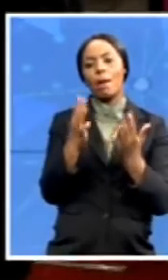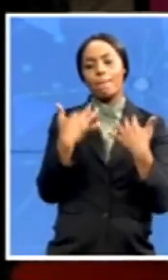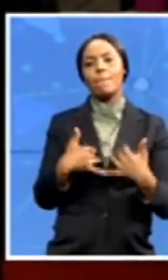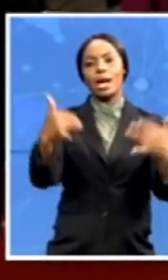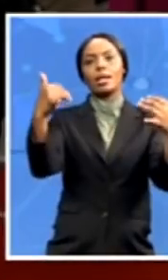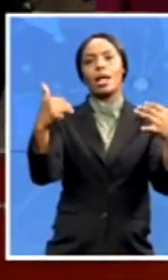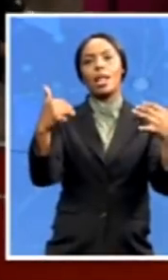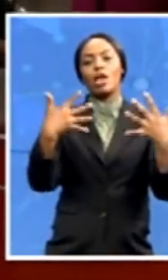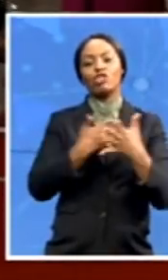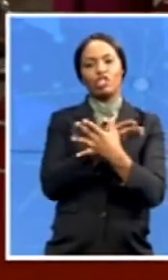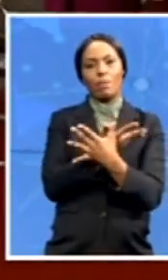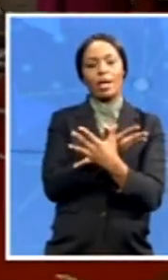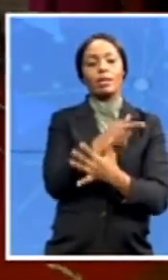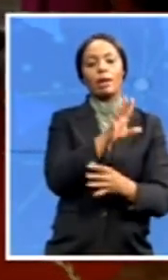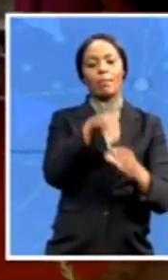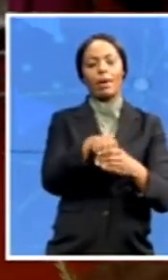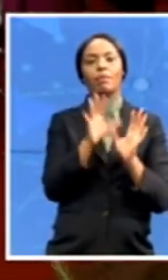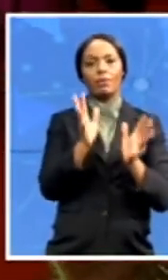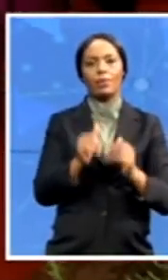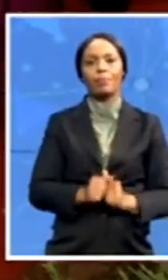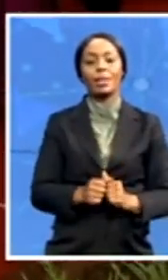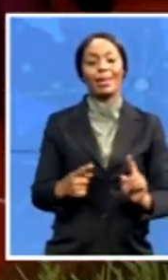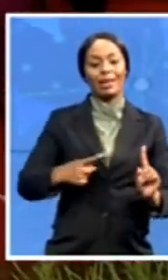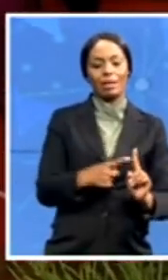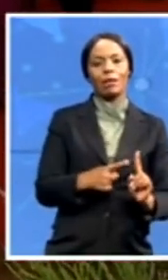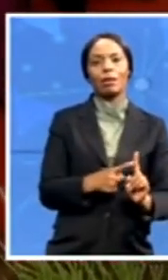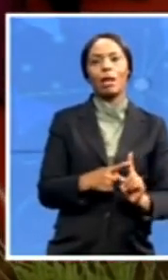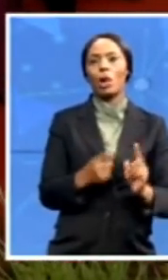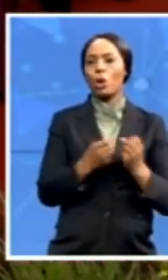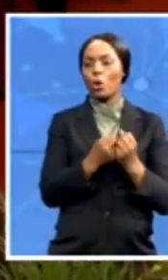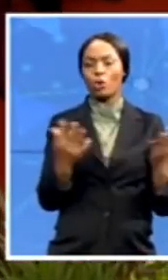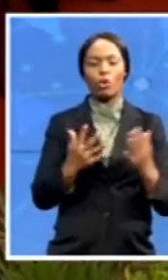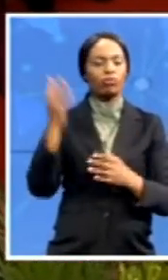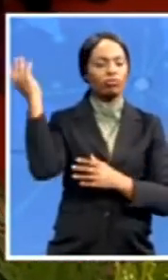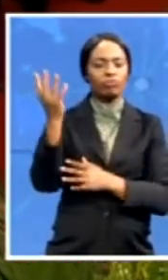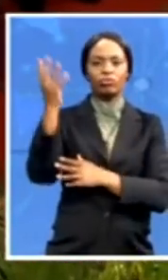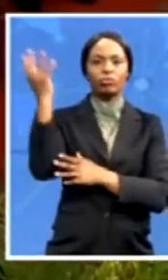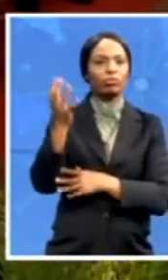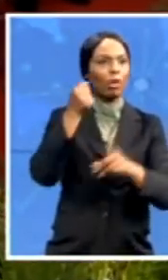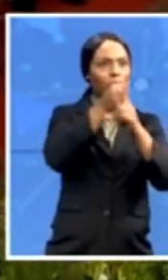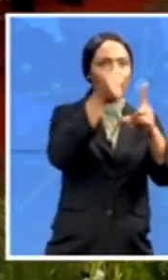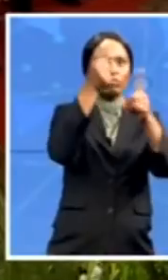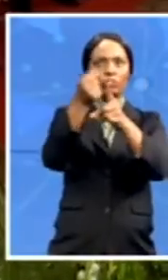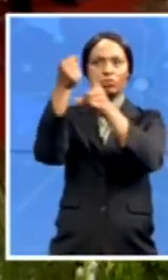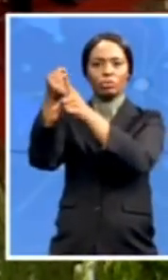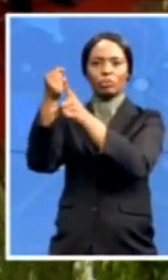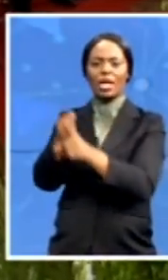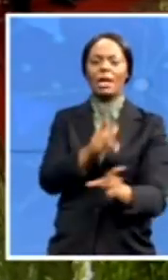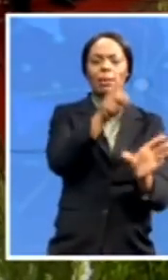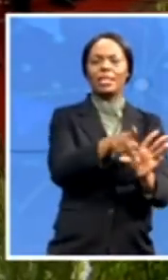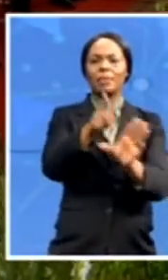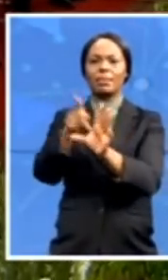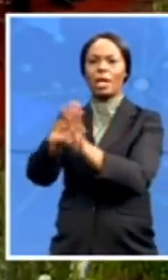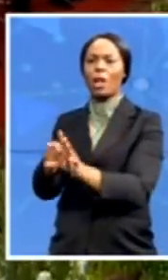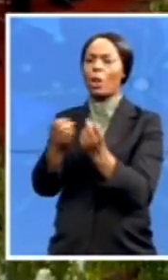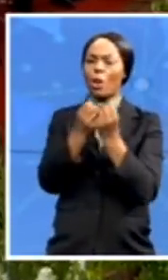Mr. de Klerk made numerous speeches around the world and actively participated as an elder and respected